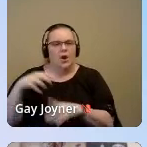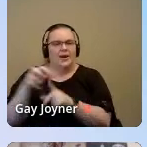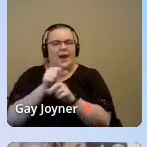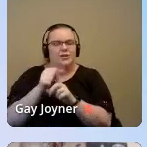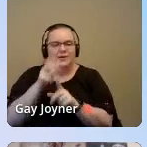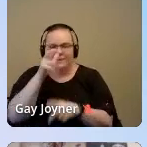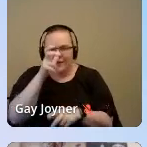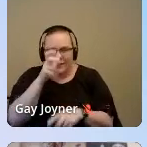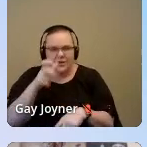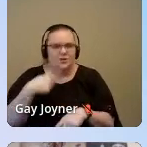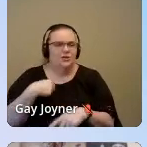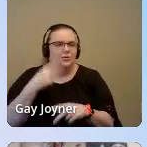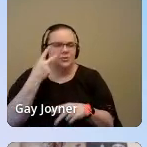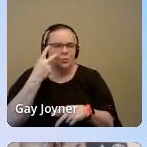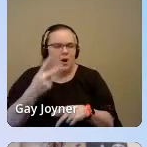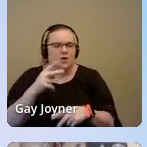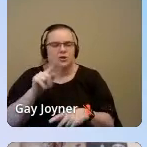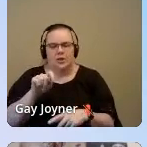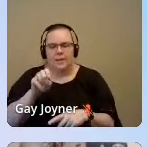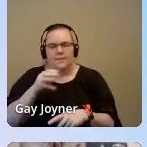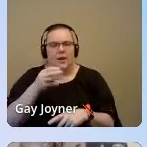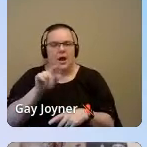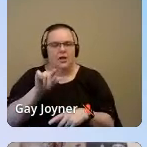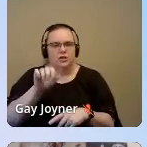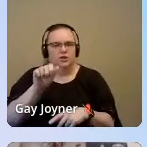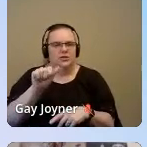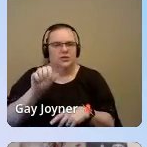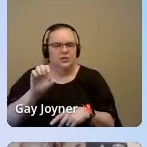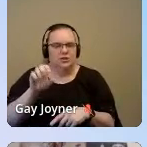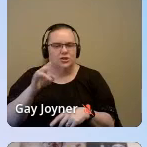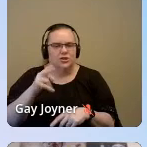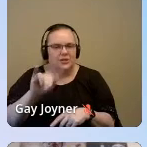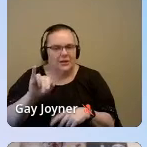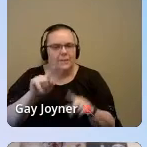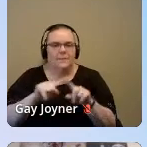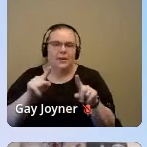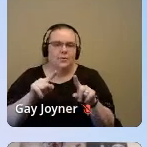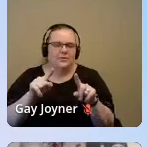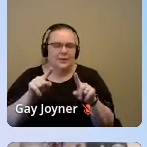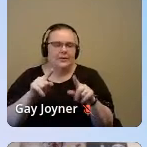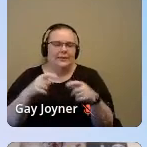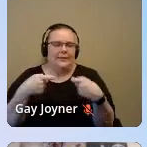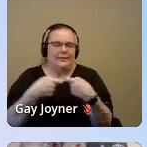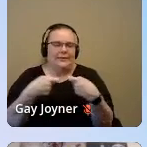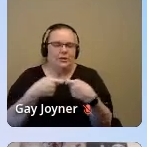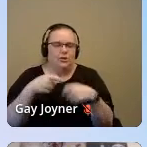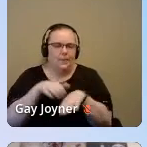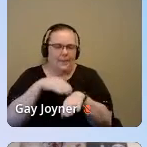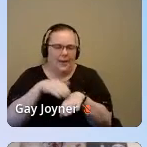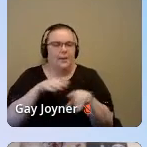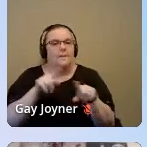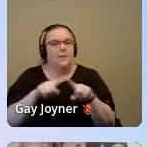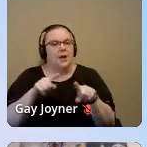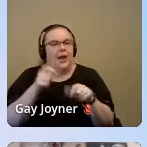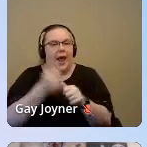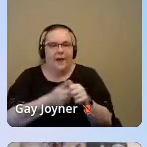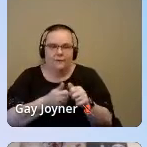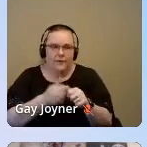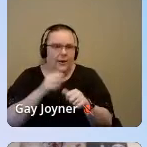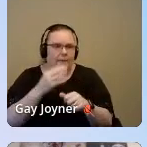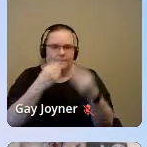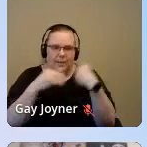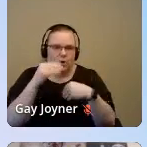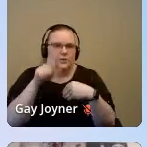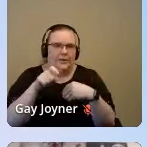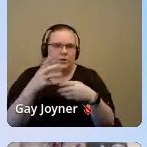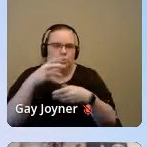my Tamagotchi, which for you vintage folks like me is a digital pet. She thought every meal should include a dessert. And for some sweet